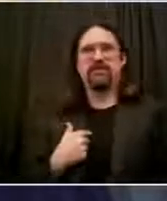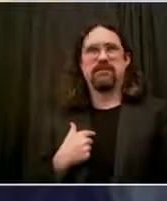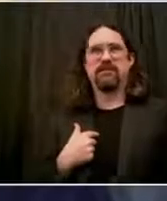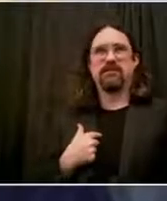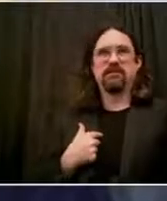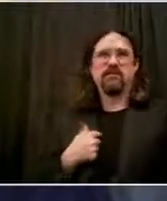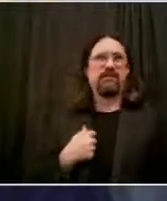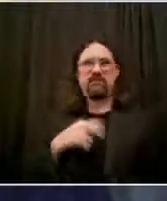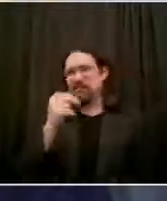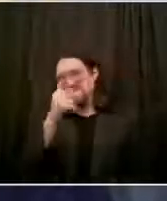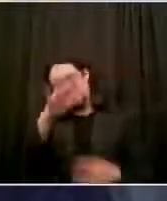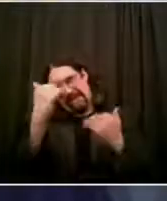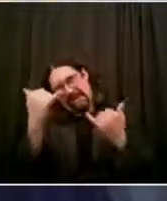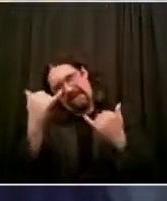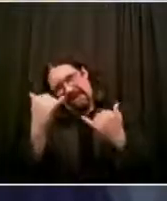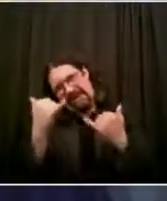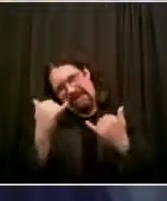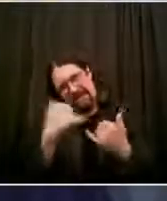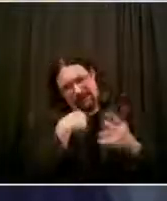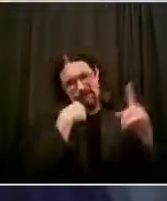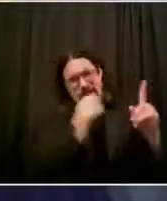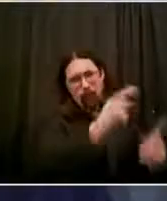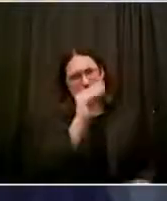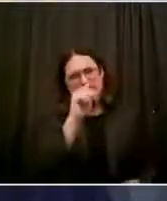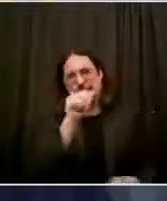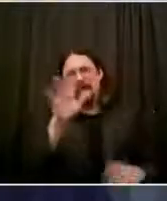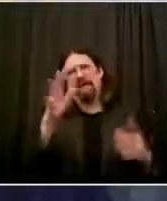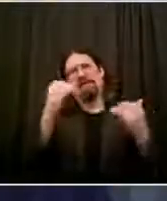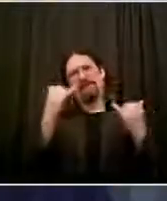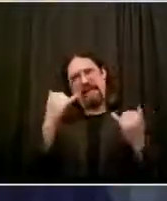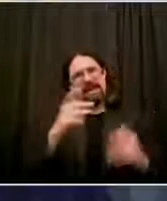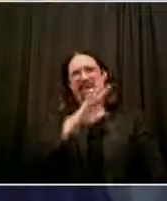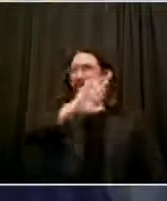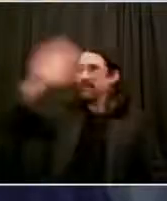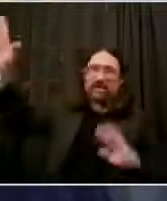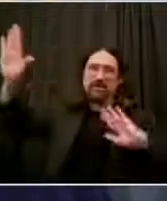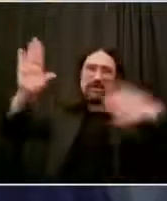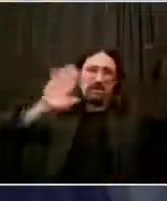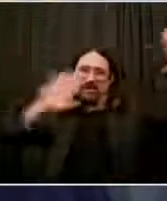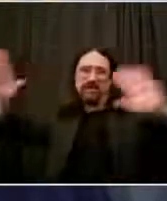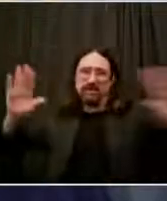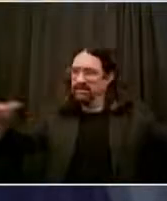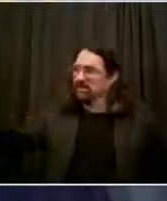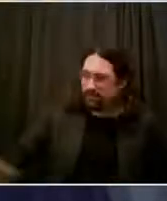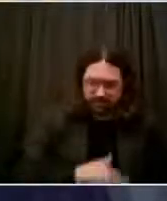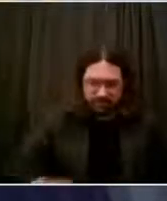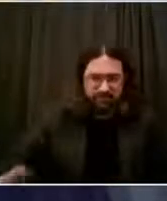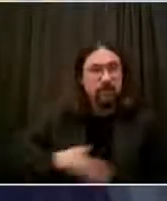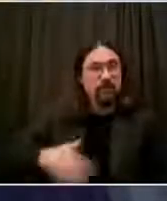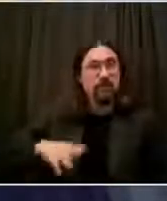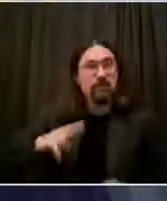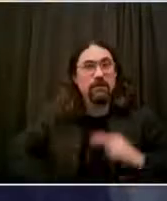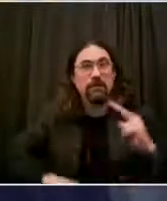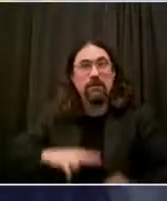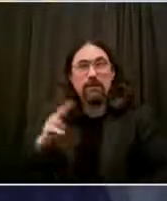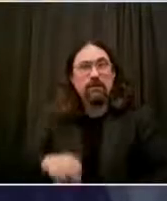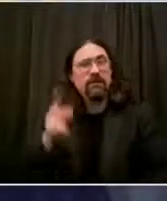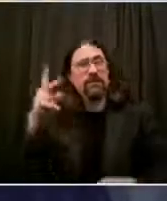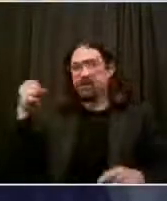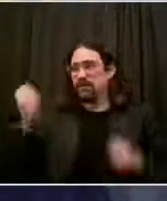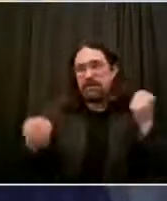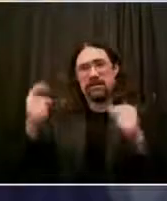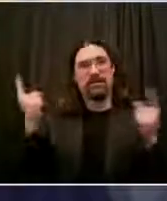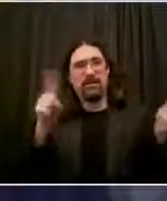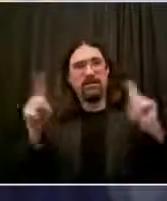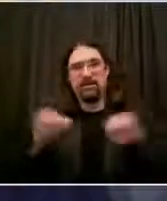need that. It helps them. And on the personnel, we are going to work with them on that. We're providing personnel to help them. They should maximize the use of